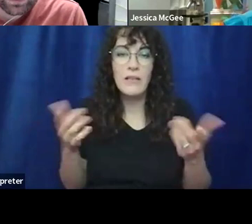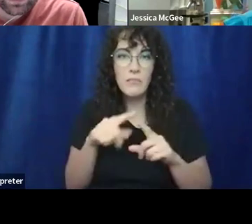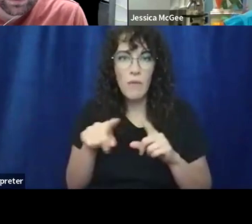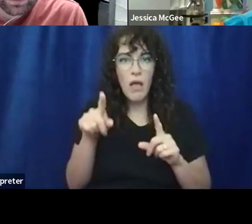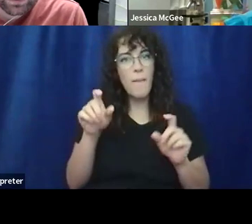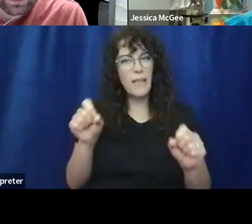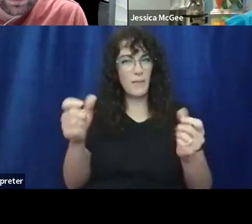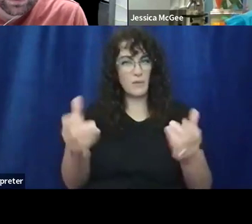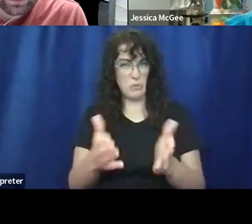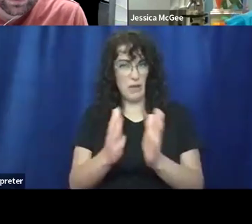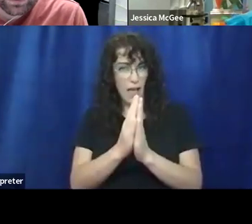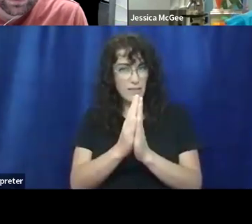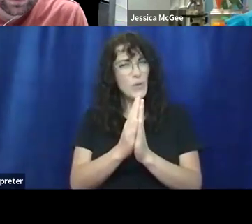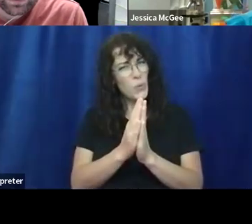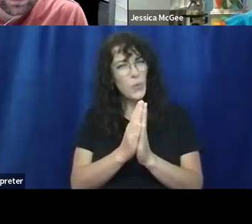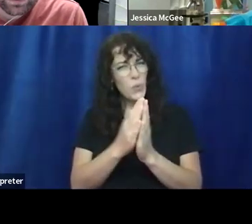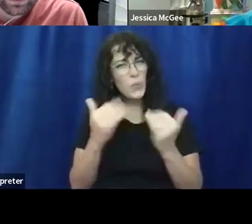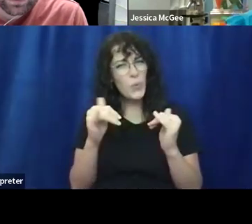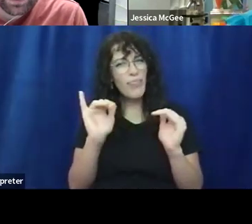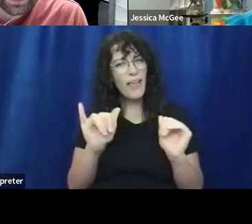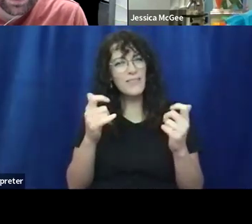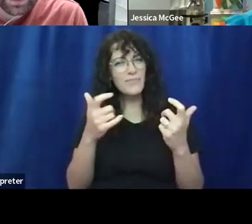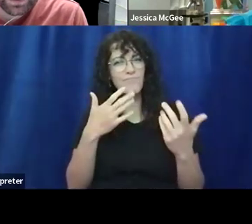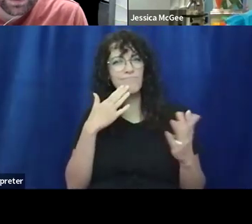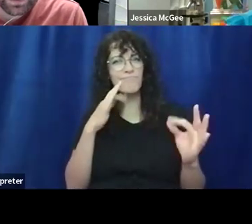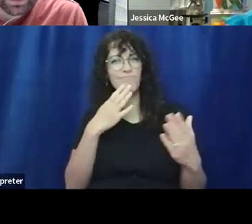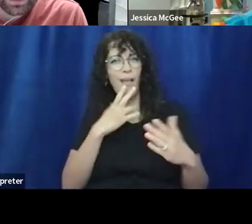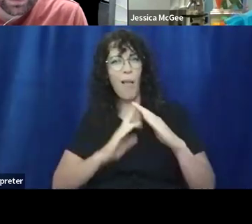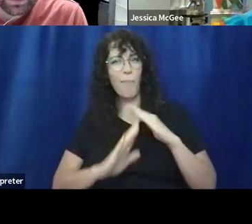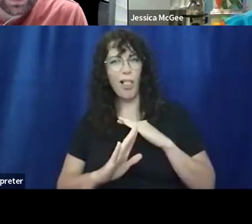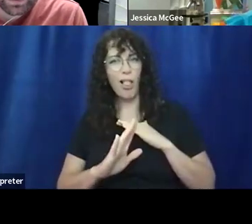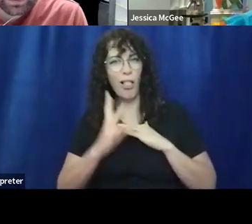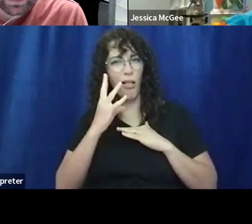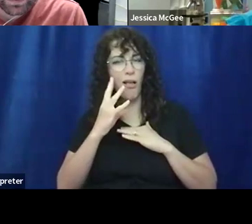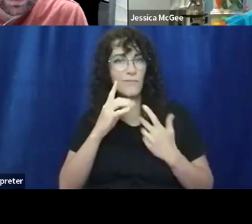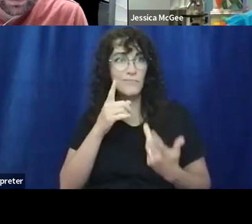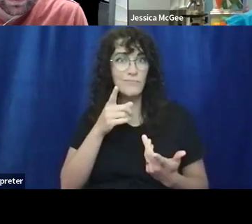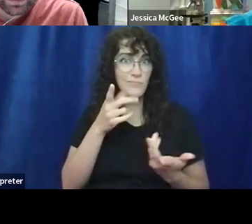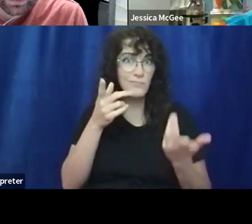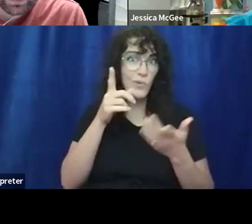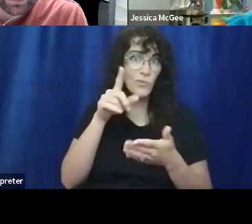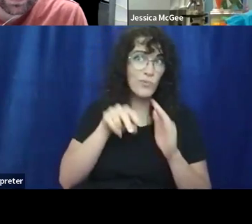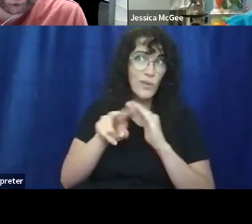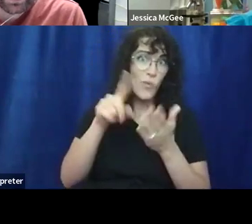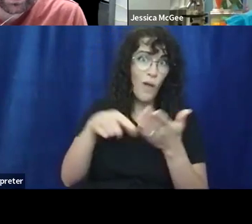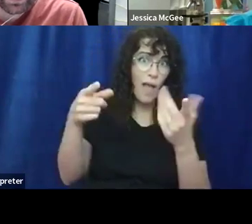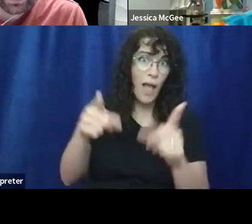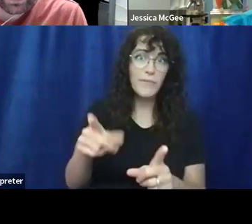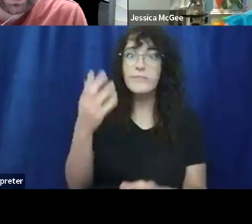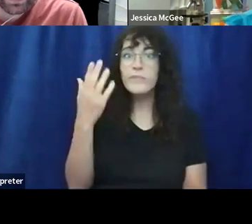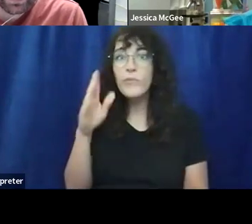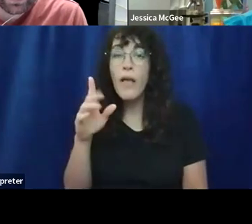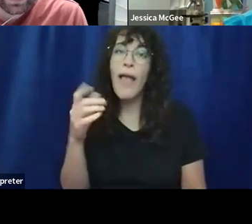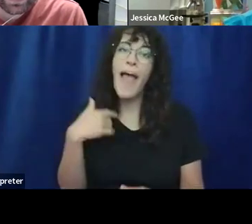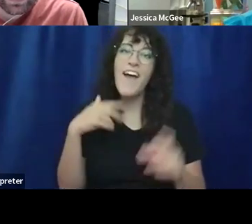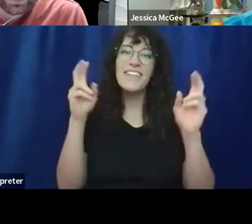there's a, there's a great humbleness in that. And you really never know what will come out of it. You know, there's a saying closed mouths don't get fed.